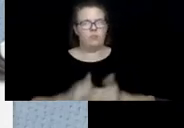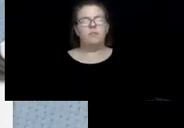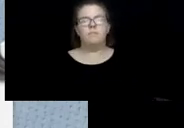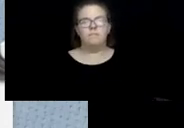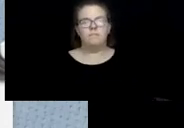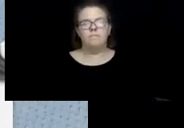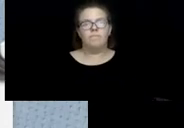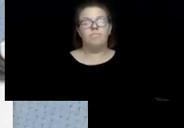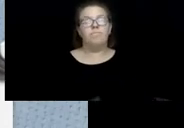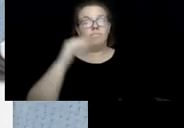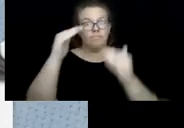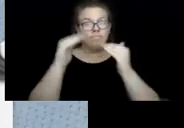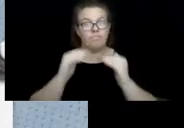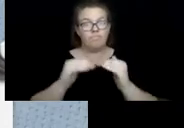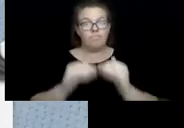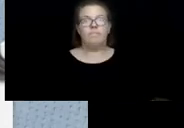And next slide, please.